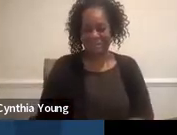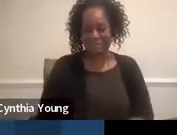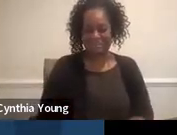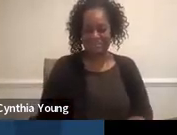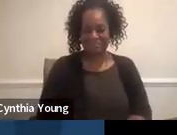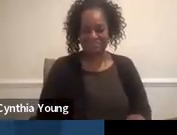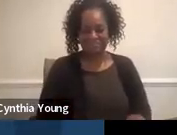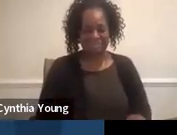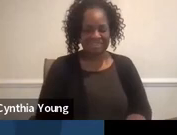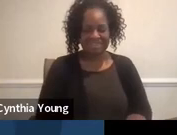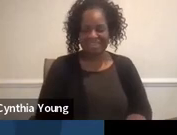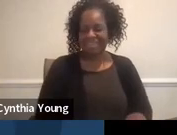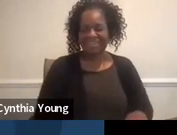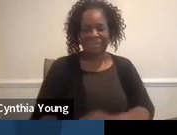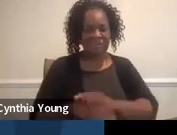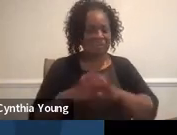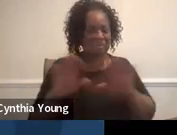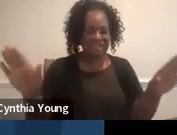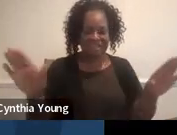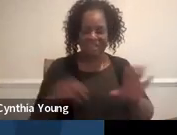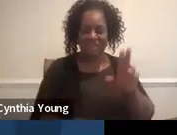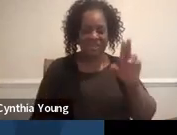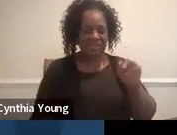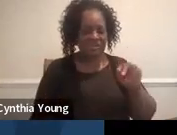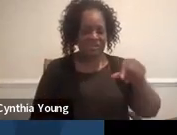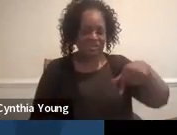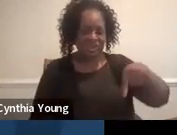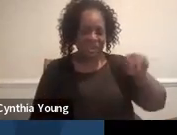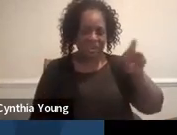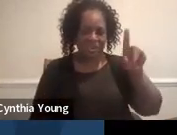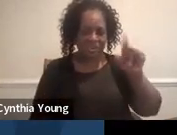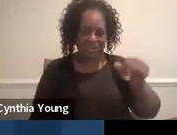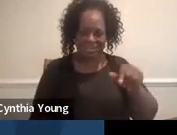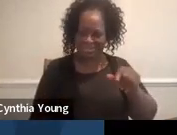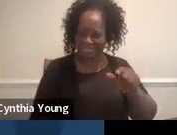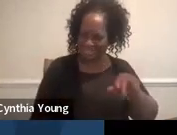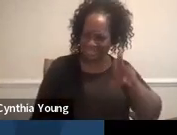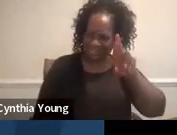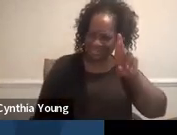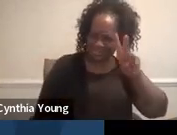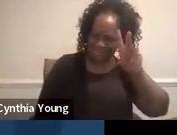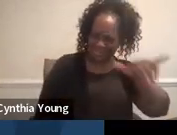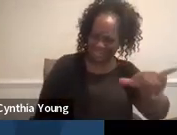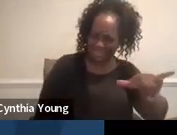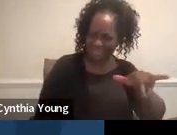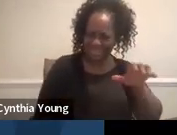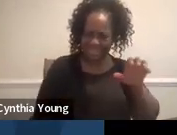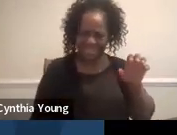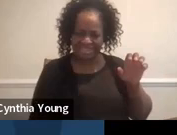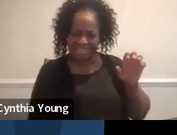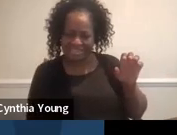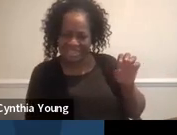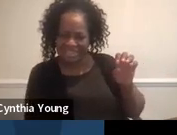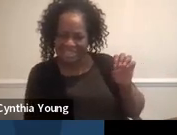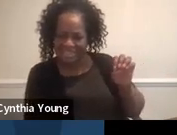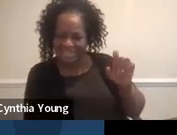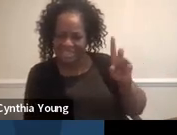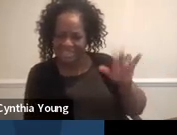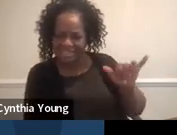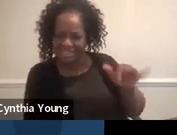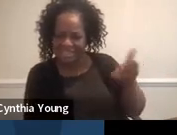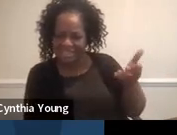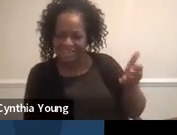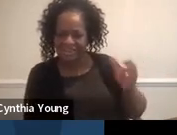No quizzes this time. Randy Lee, is Jen there with you too? It's just Alyssa there with you. Yeah. I don't know.